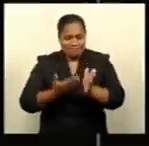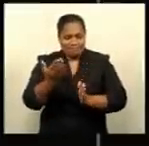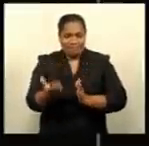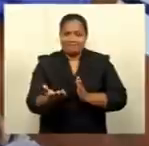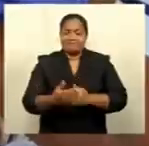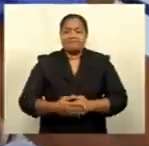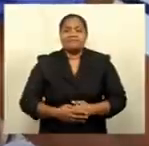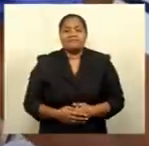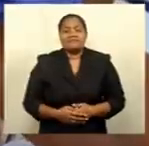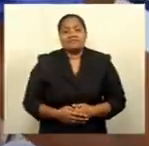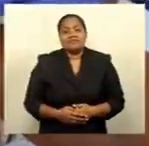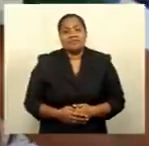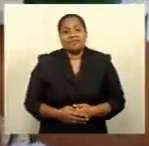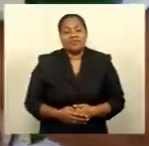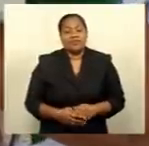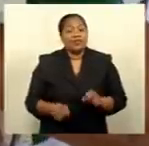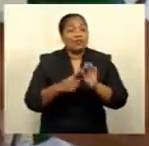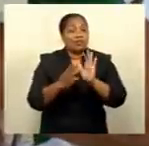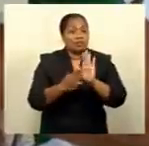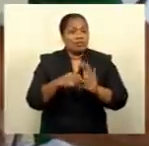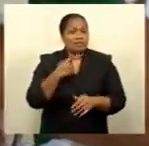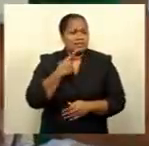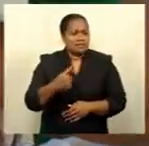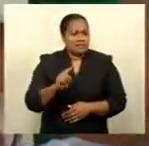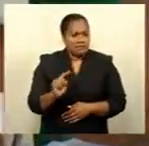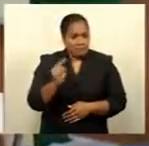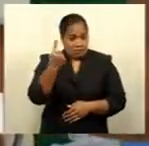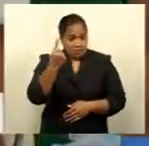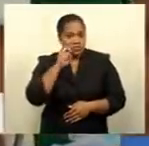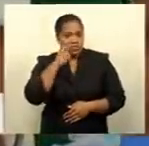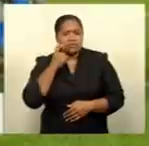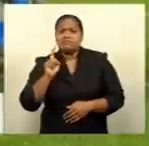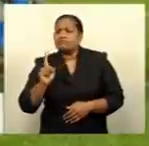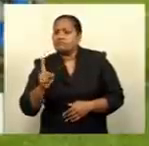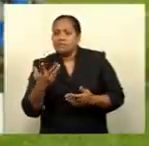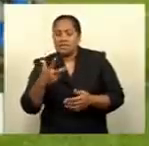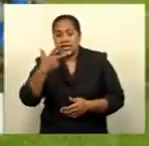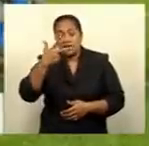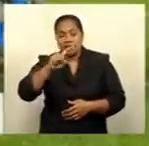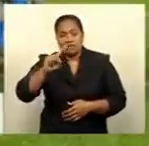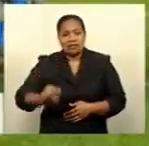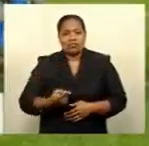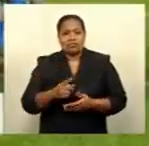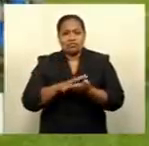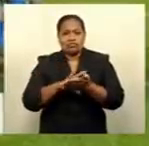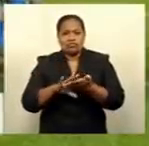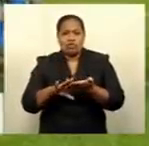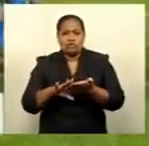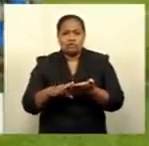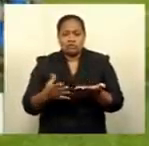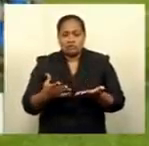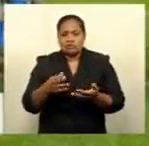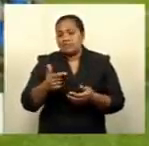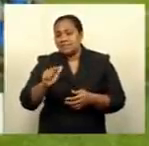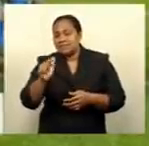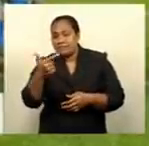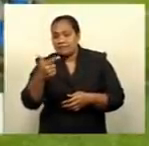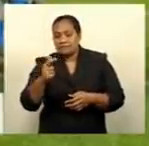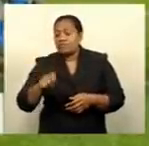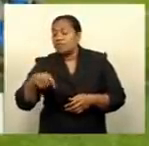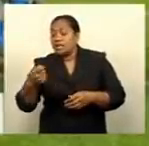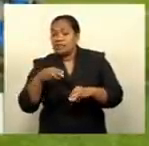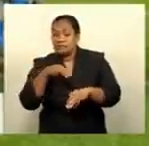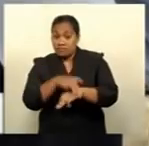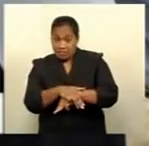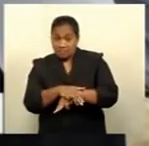reports. The Prime Minister says the first draw will be for $8,000 on the 7th of next month to coincide with the